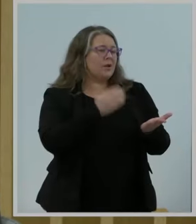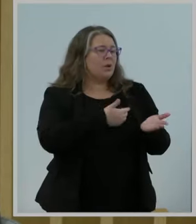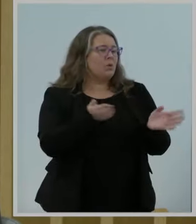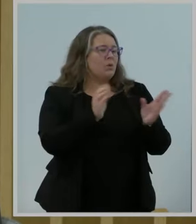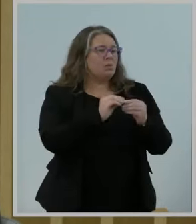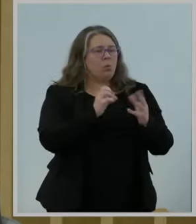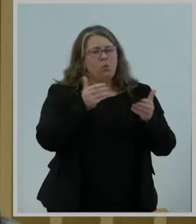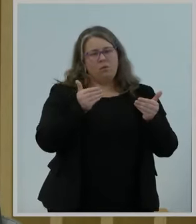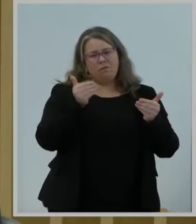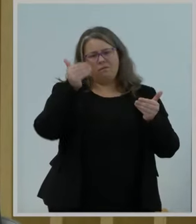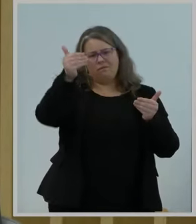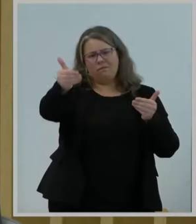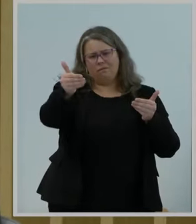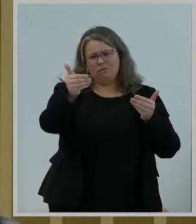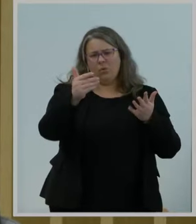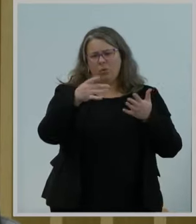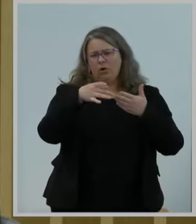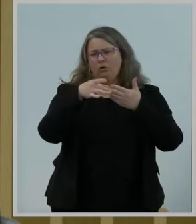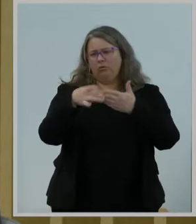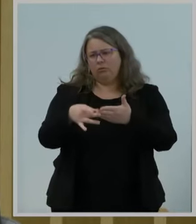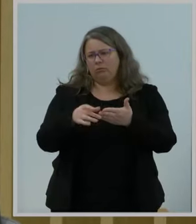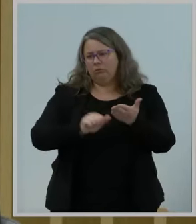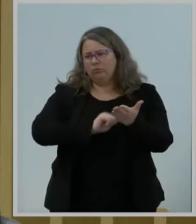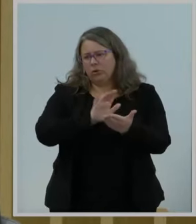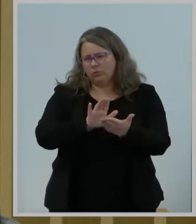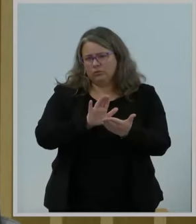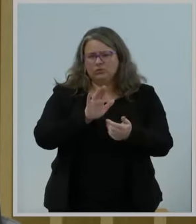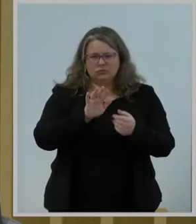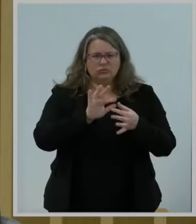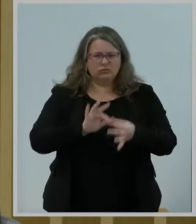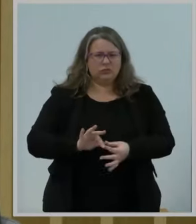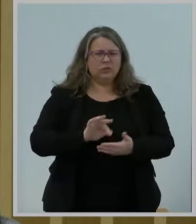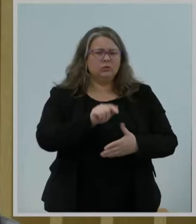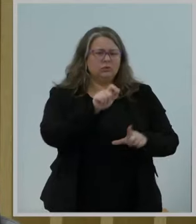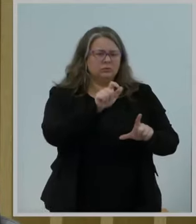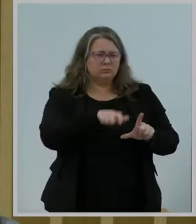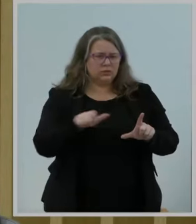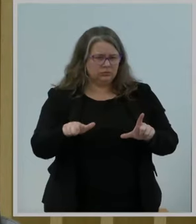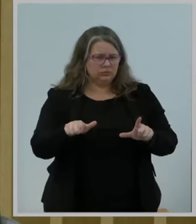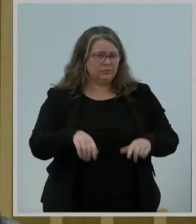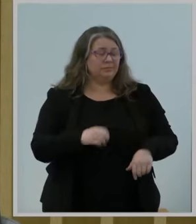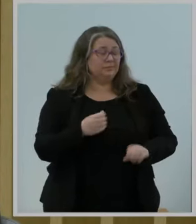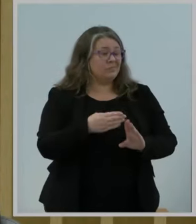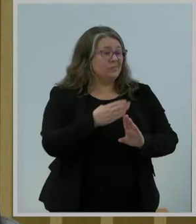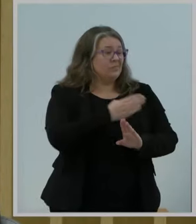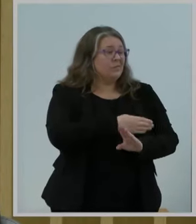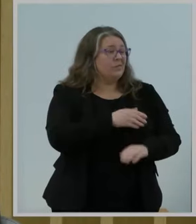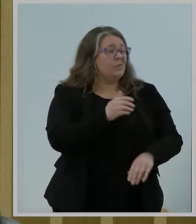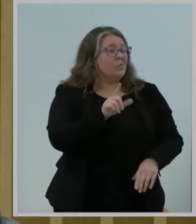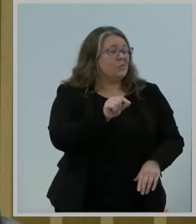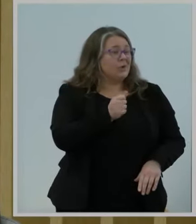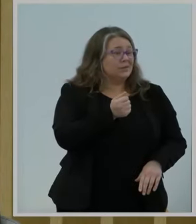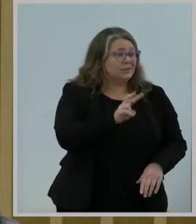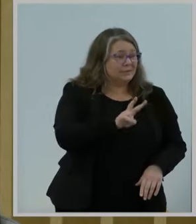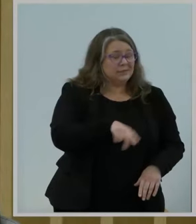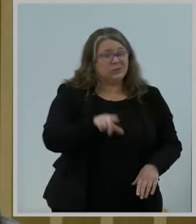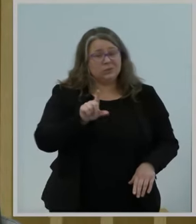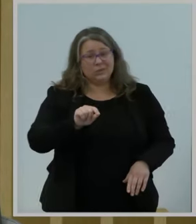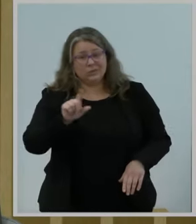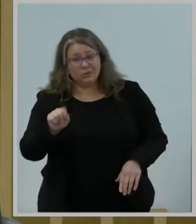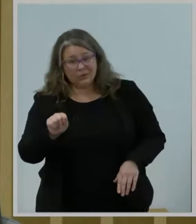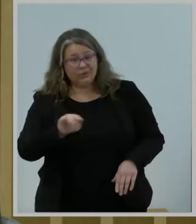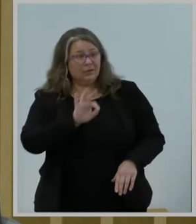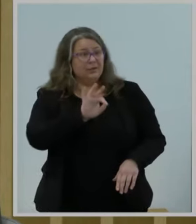All told, from 2017 to 2020, the FCC spectrum efforts opened up more than six gigahertz of spectrum